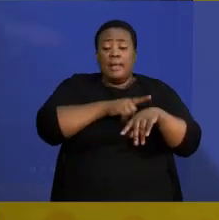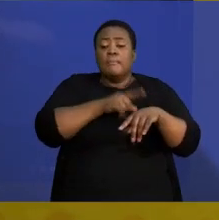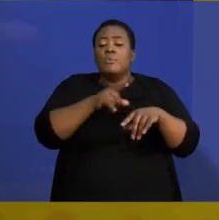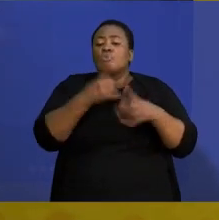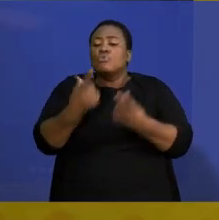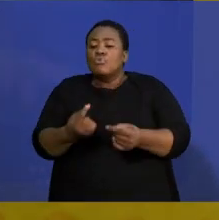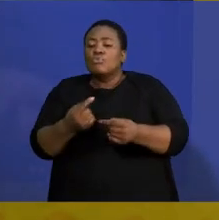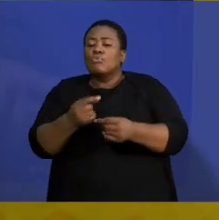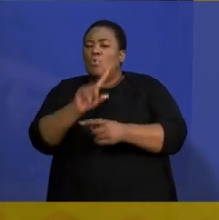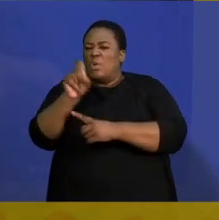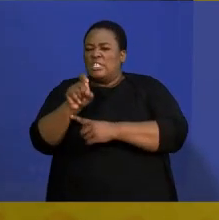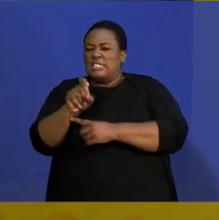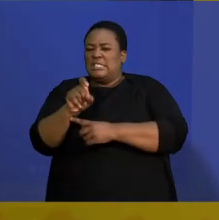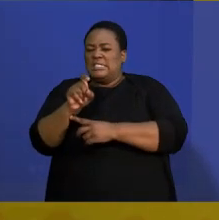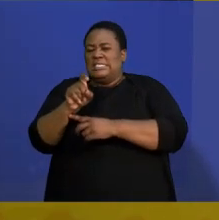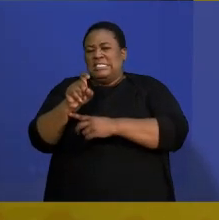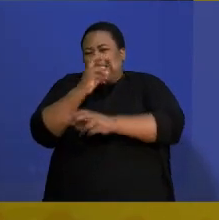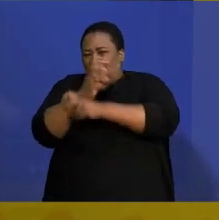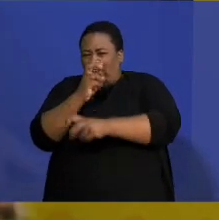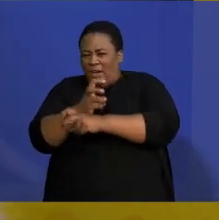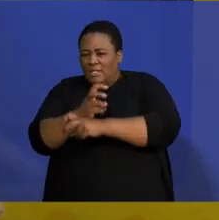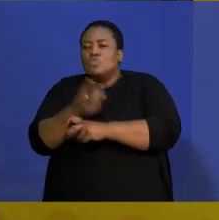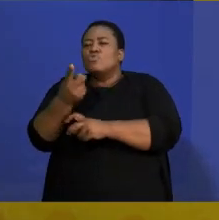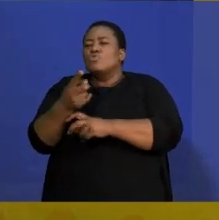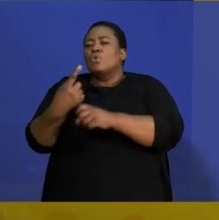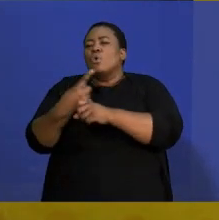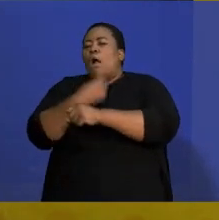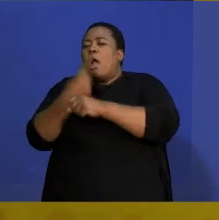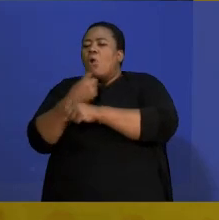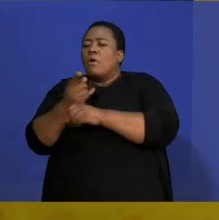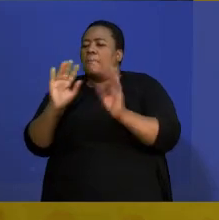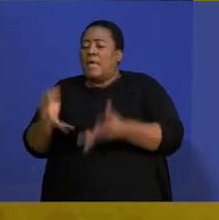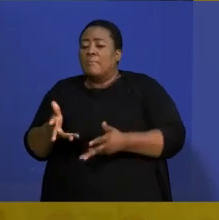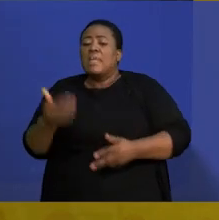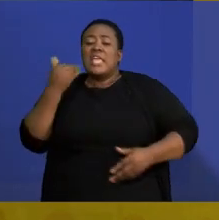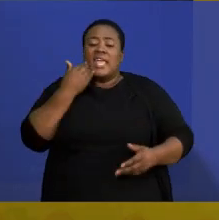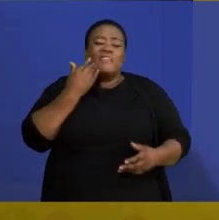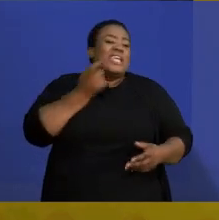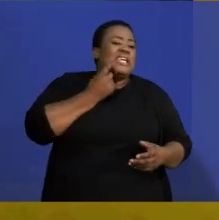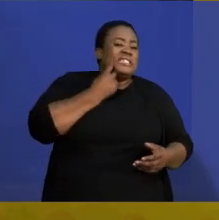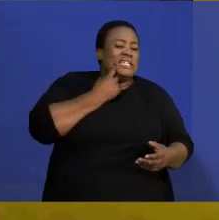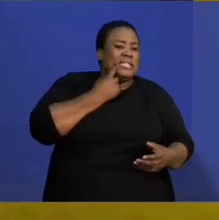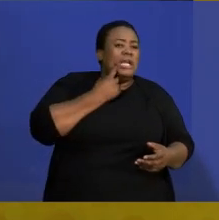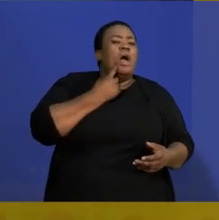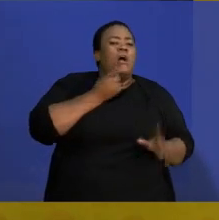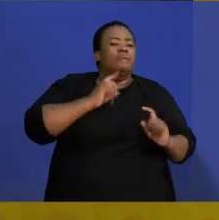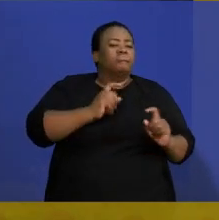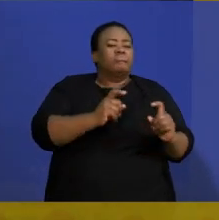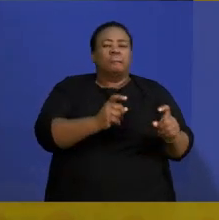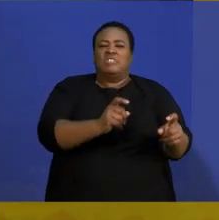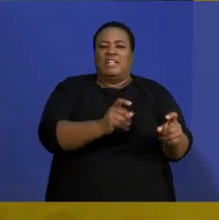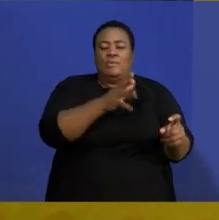maybe you will be left with an hour. Because if you're doing easy questions, it means you're just going to be sailing through those questions because you